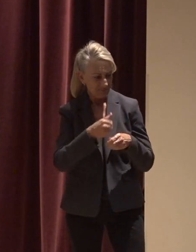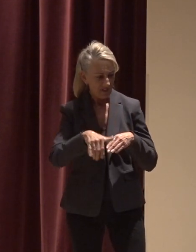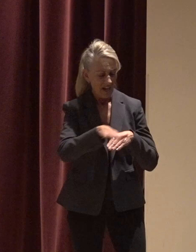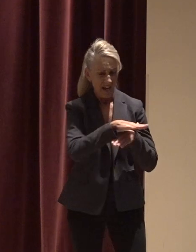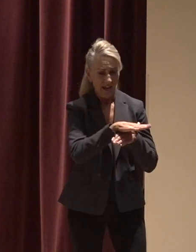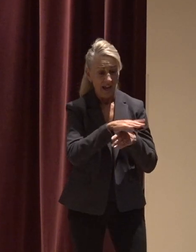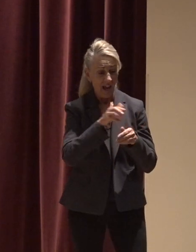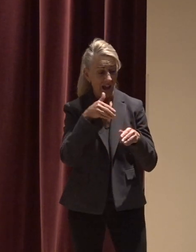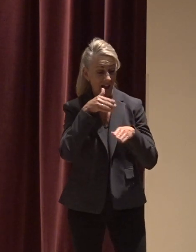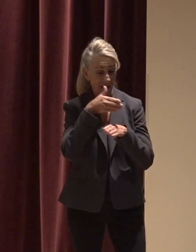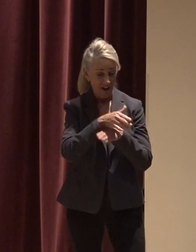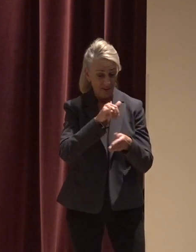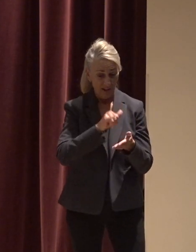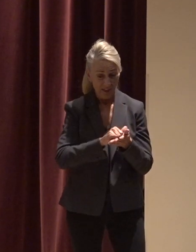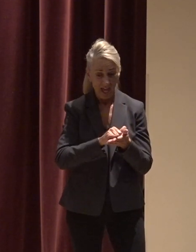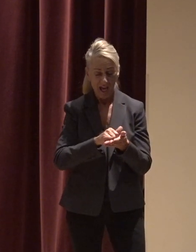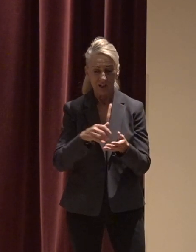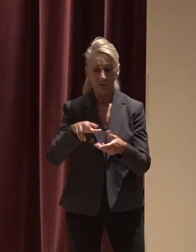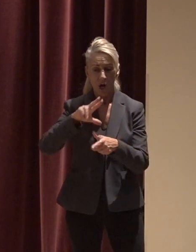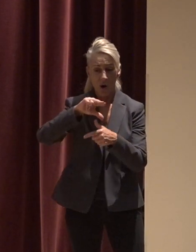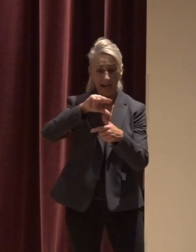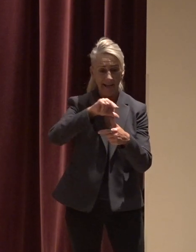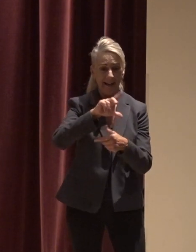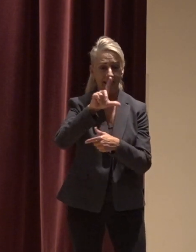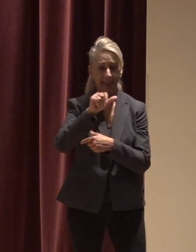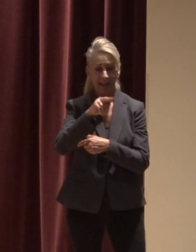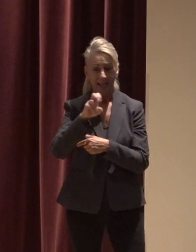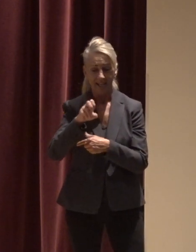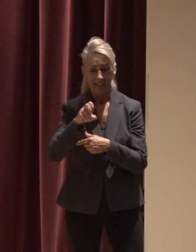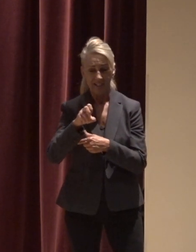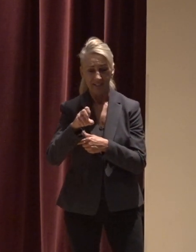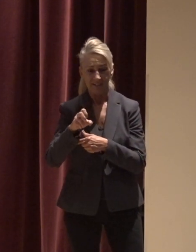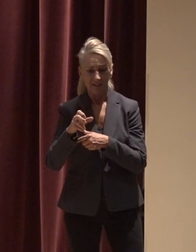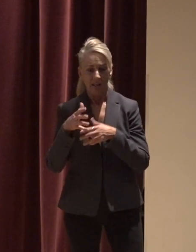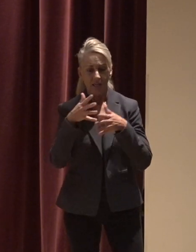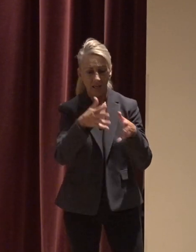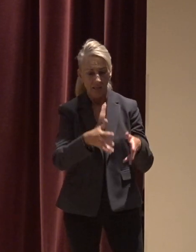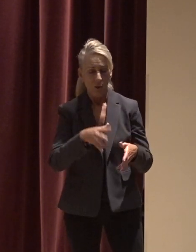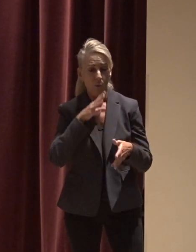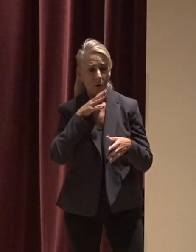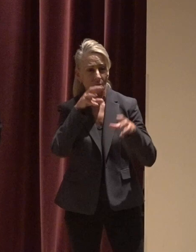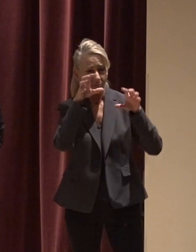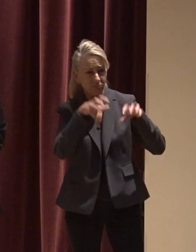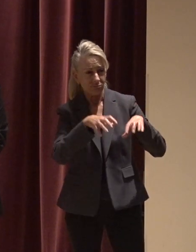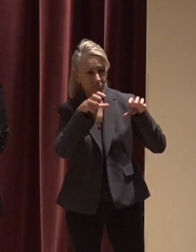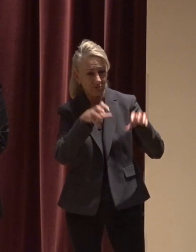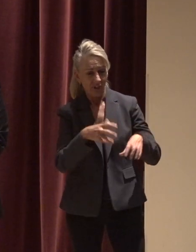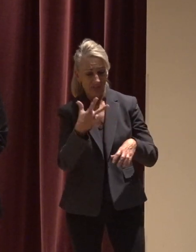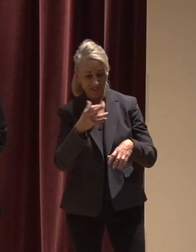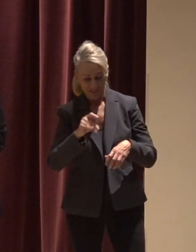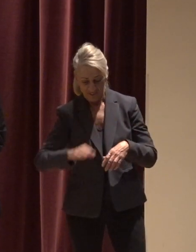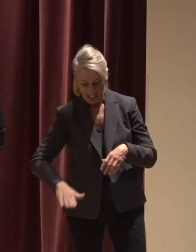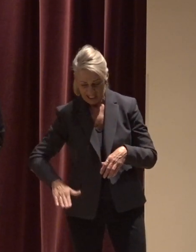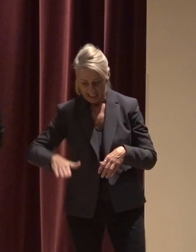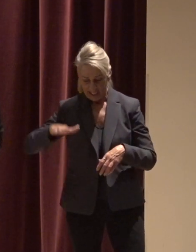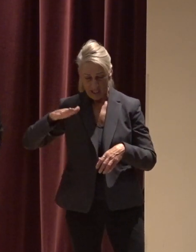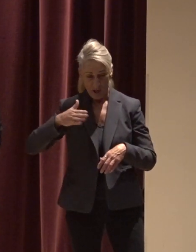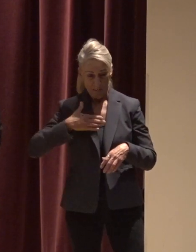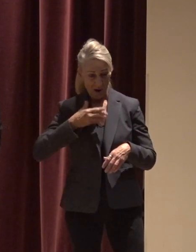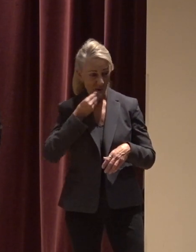by tropical storm lane which dumped almost three feet of rain in 48 hours and flooded my hometown of Hilo